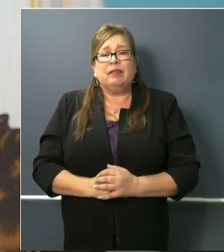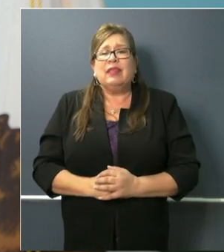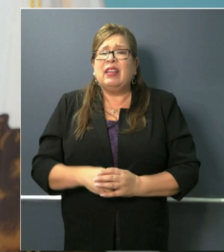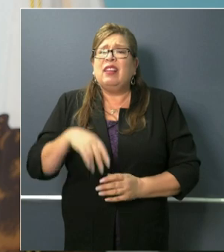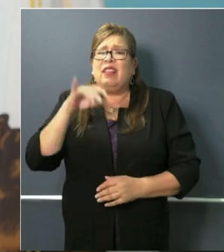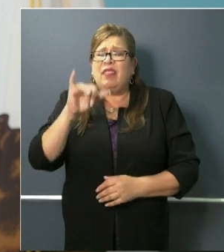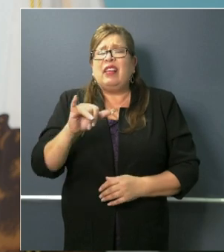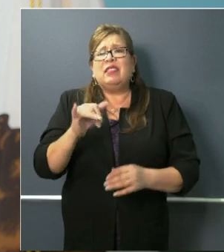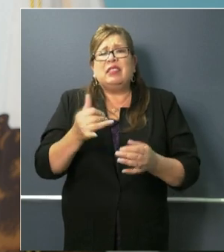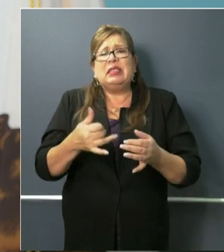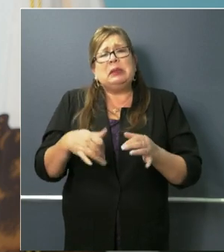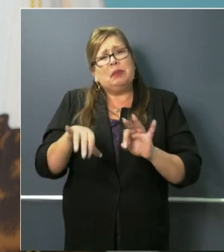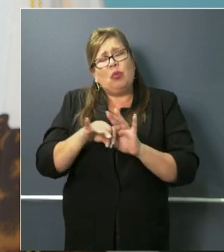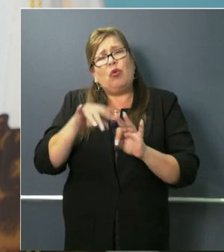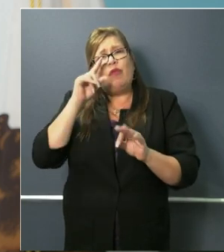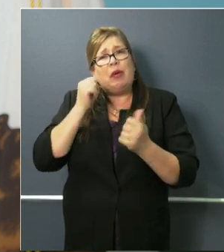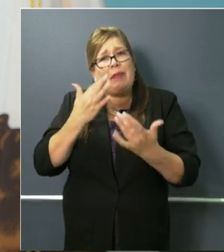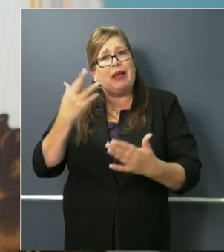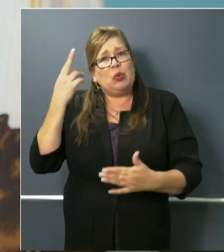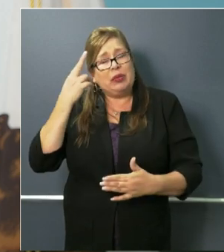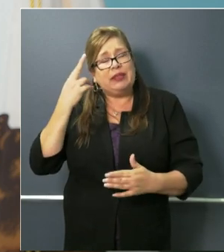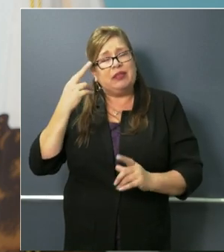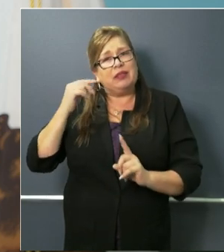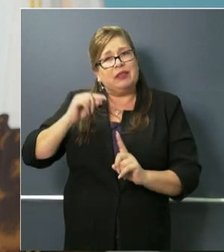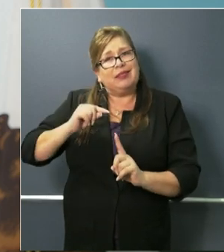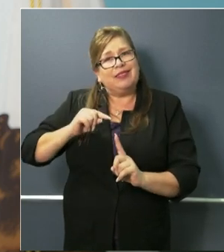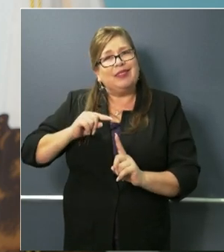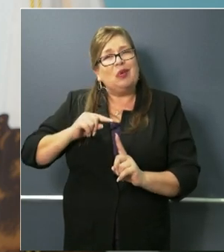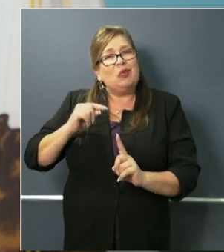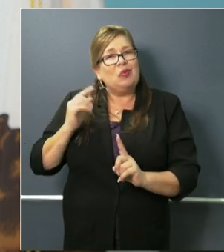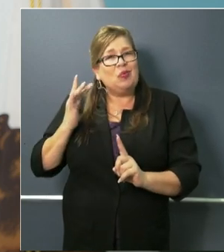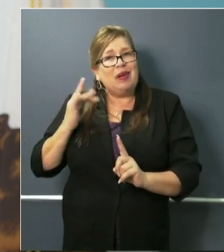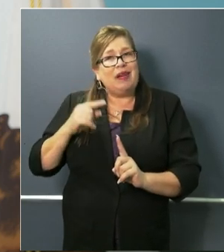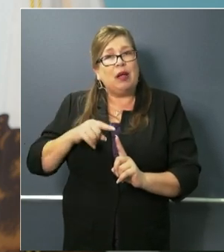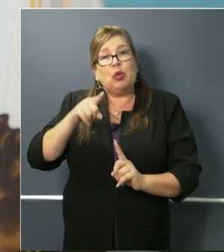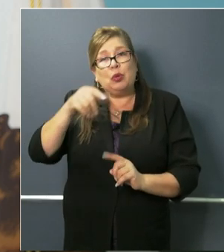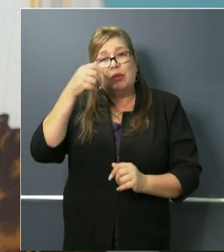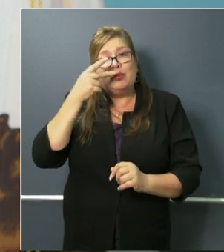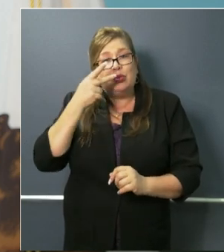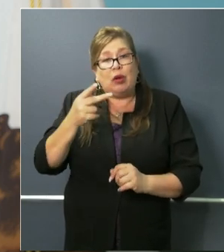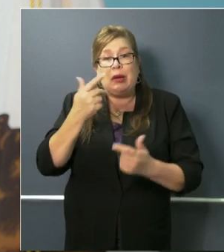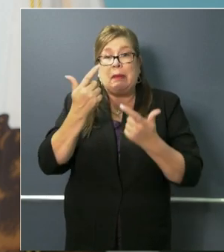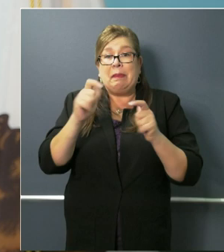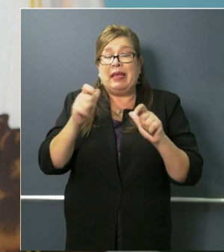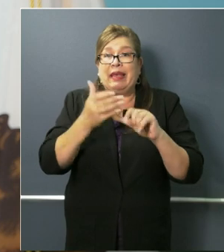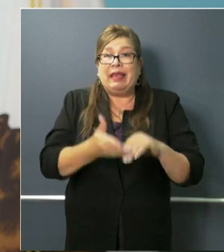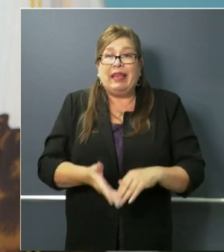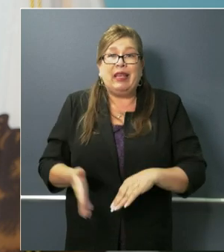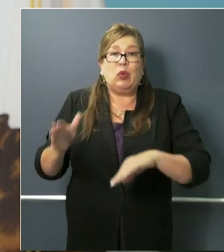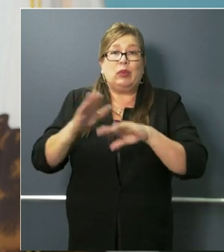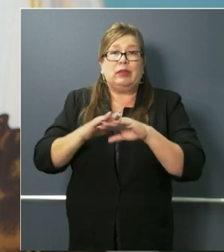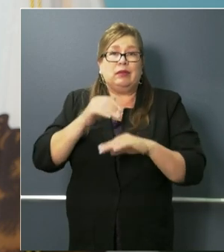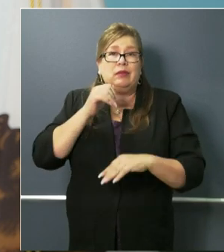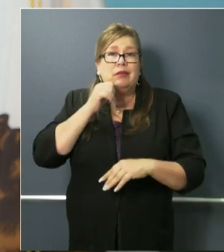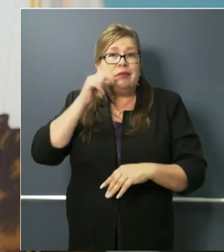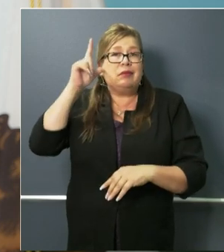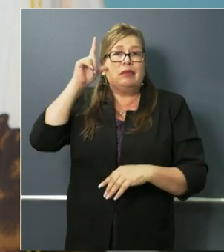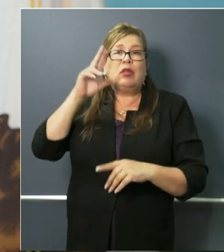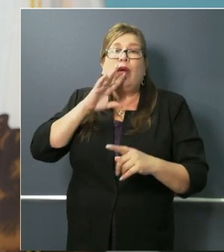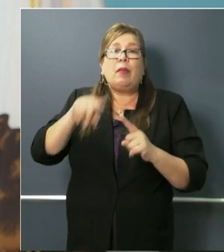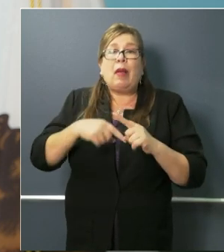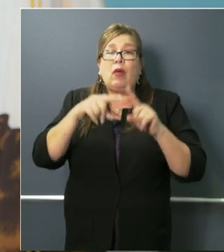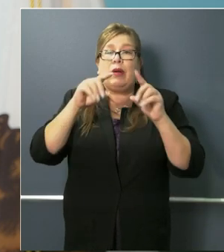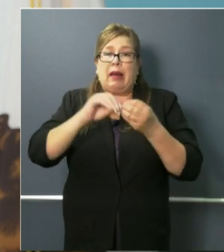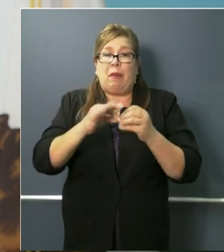important for many reasons, it's also important for another reason. You saw the significant increase day over day in the total number of